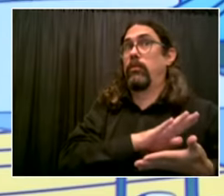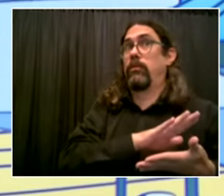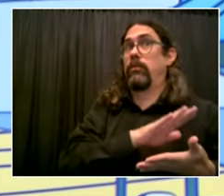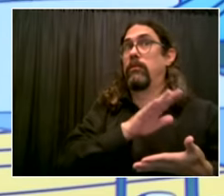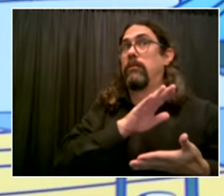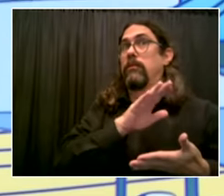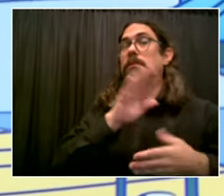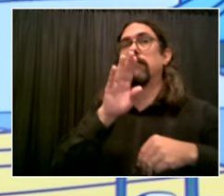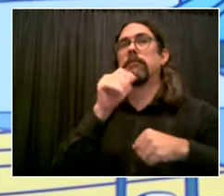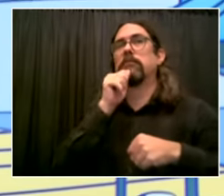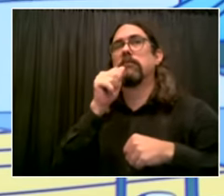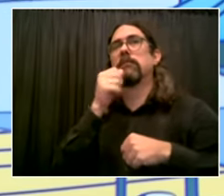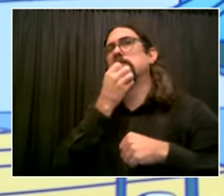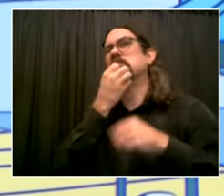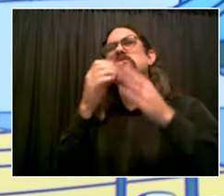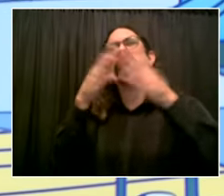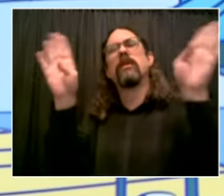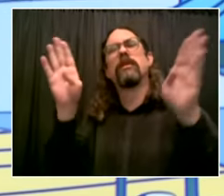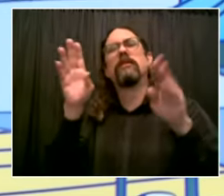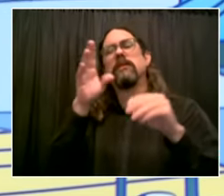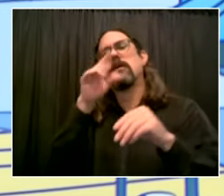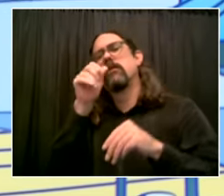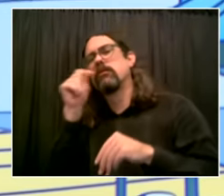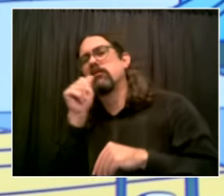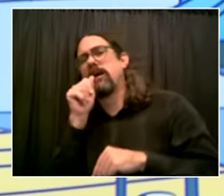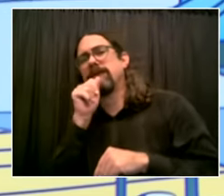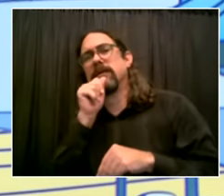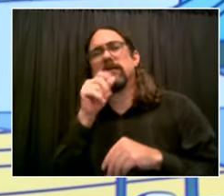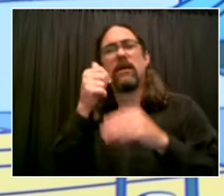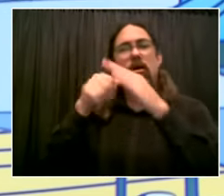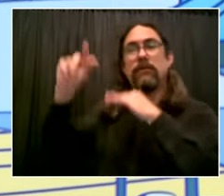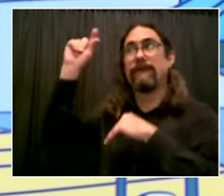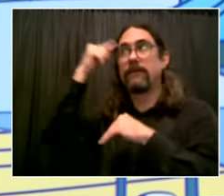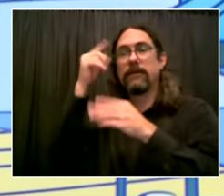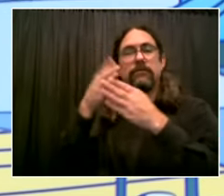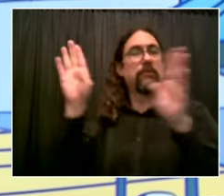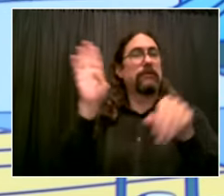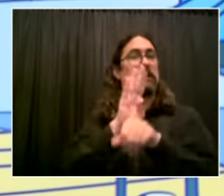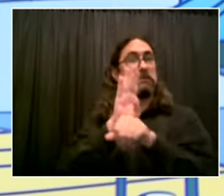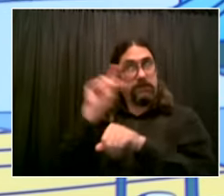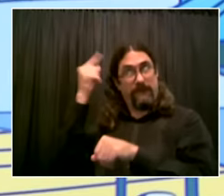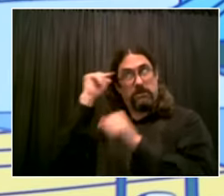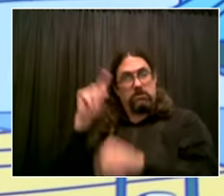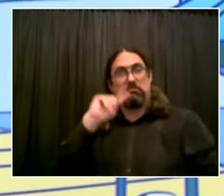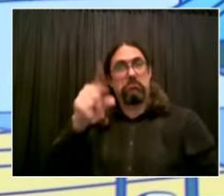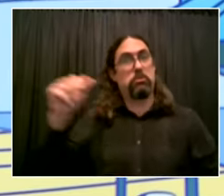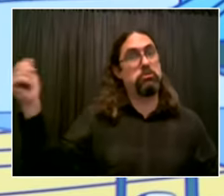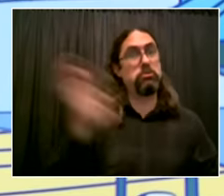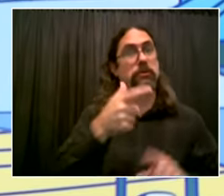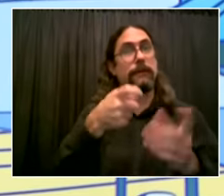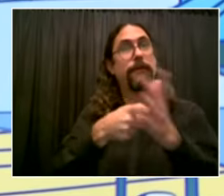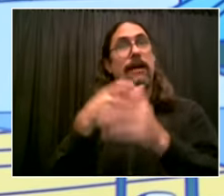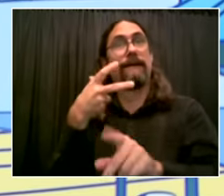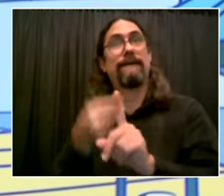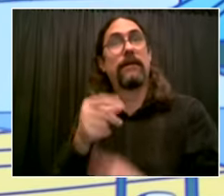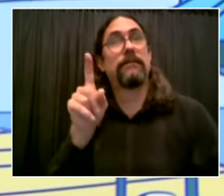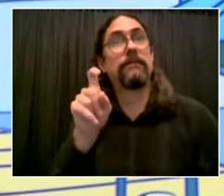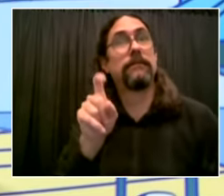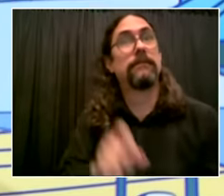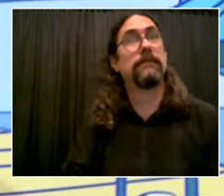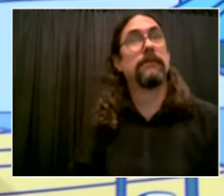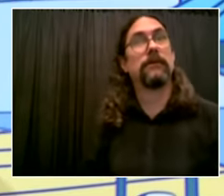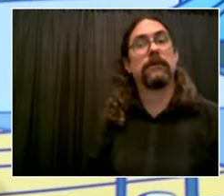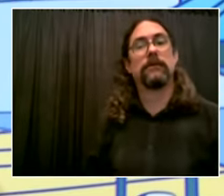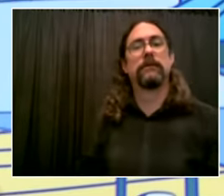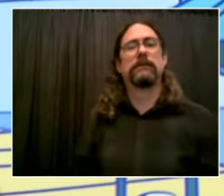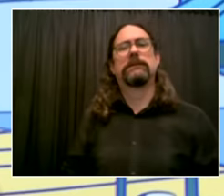powers to protect public health and safety um i i think she should use those powers as she sees fit